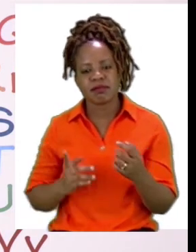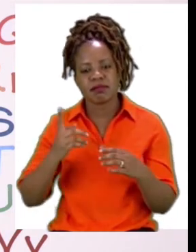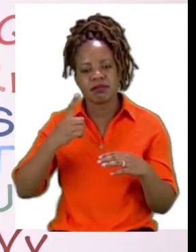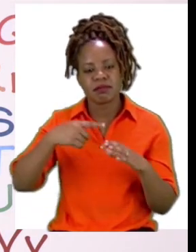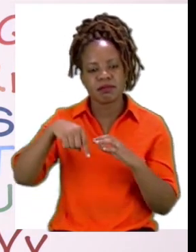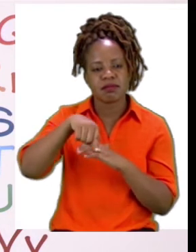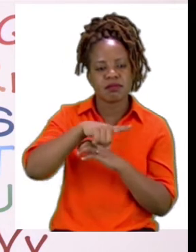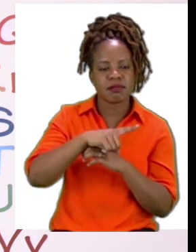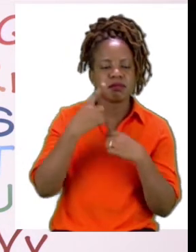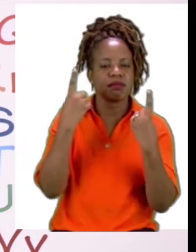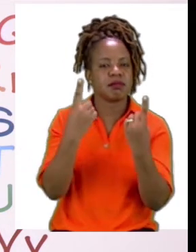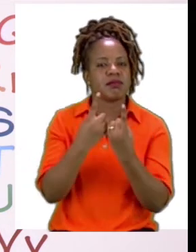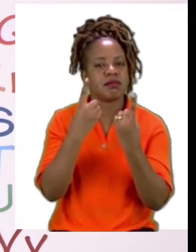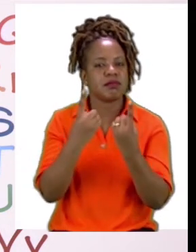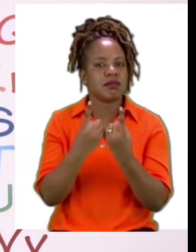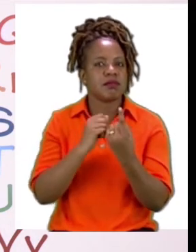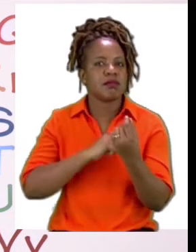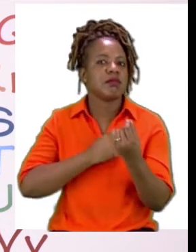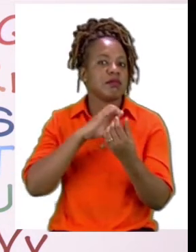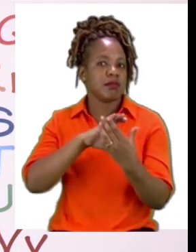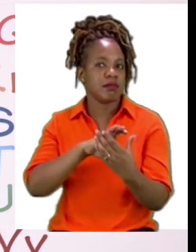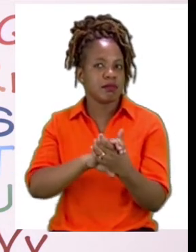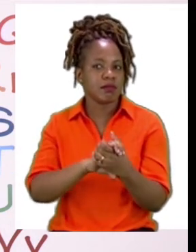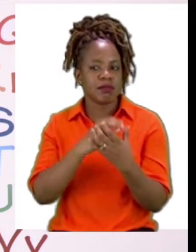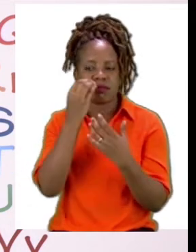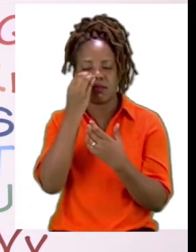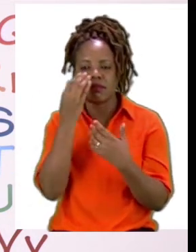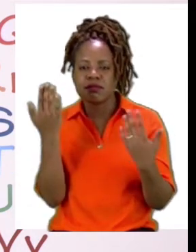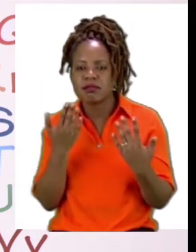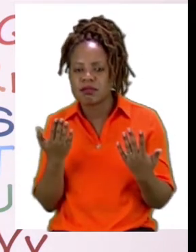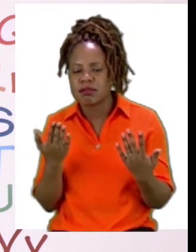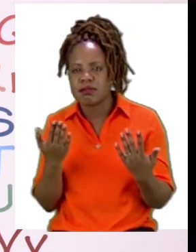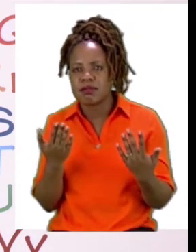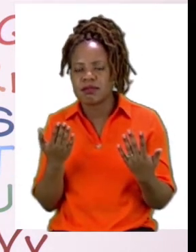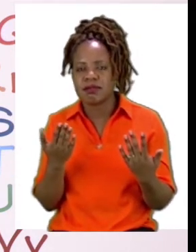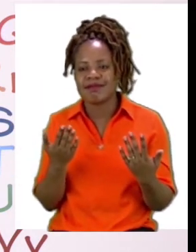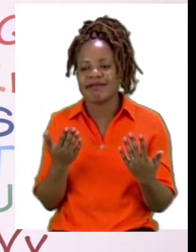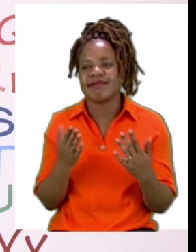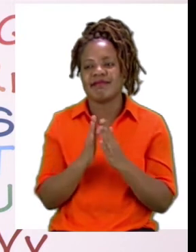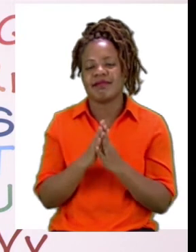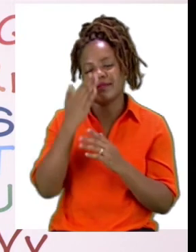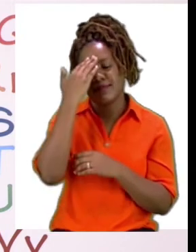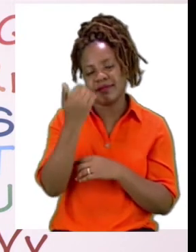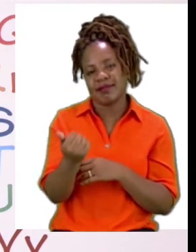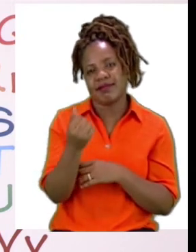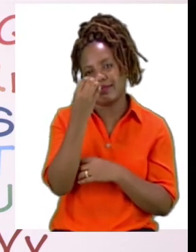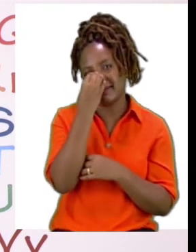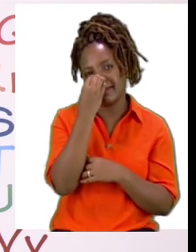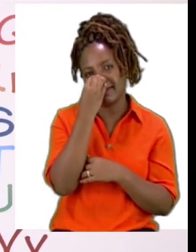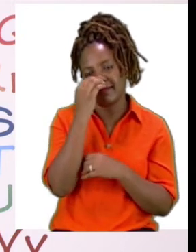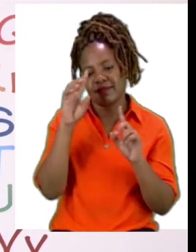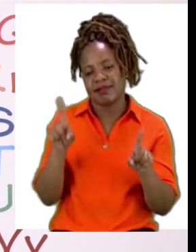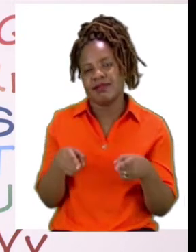friend. Zoshee said he would be here just now but I not sure where he is. Oh, hello Zoshee. How